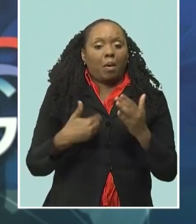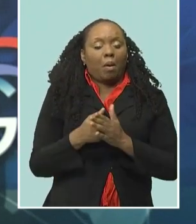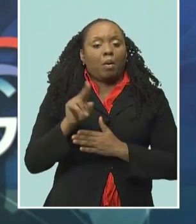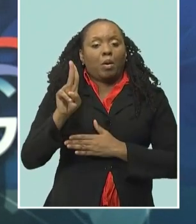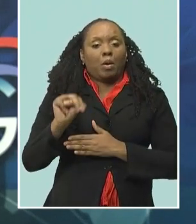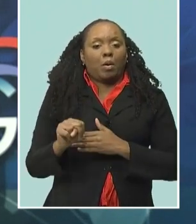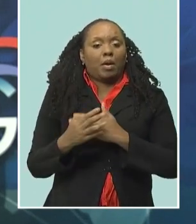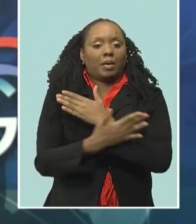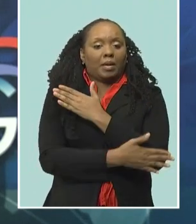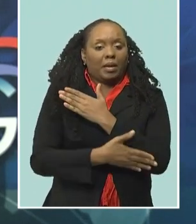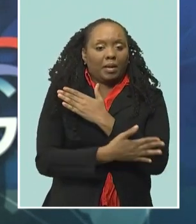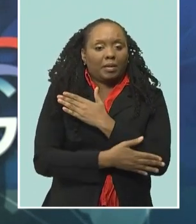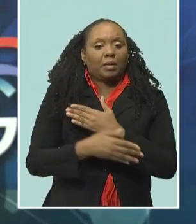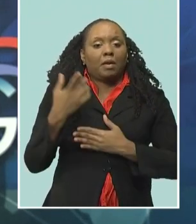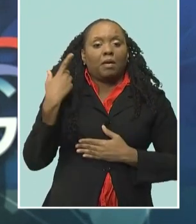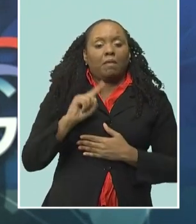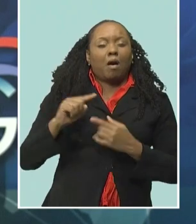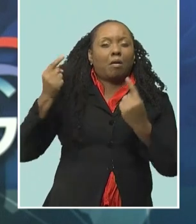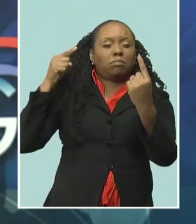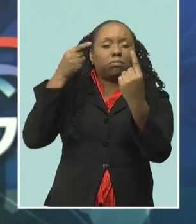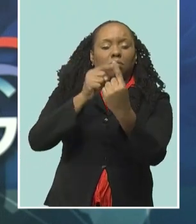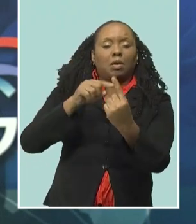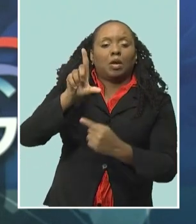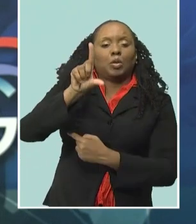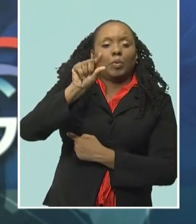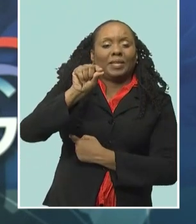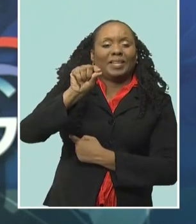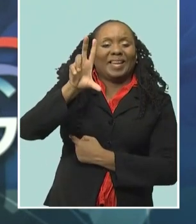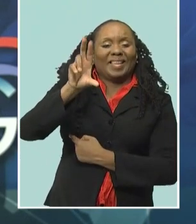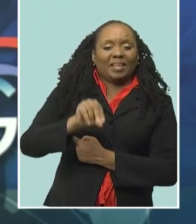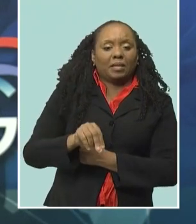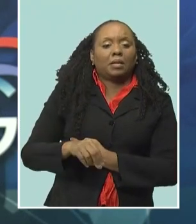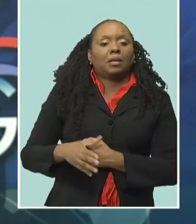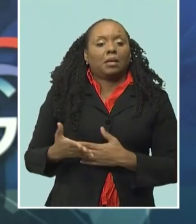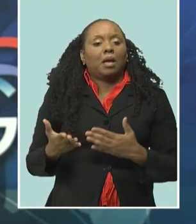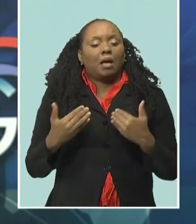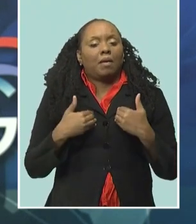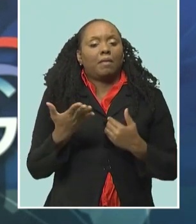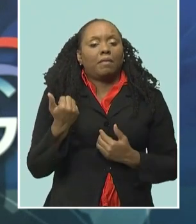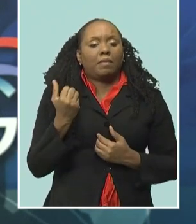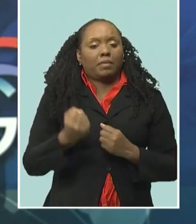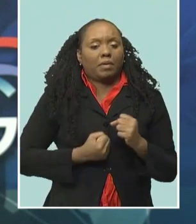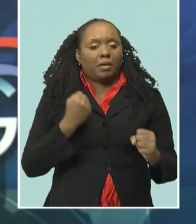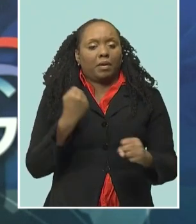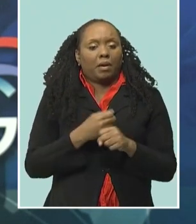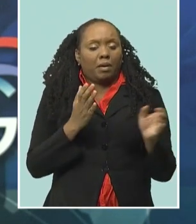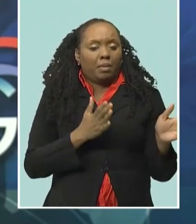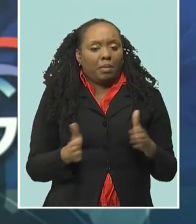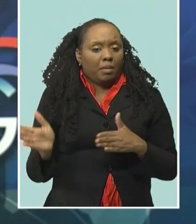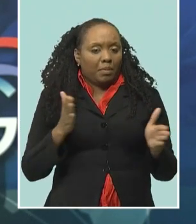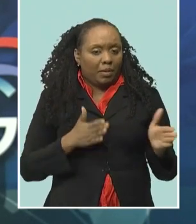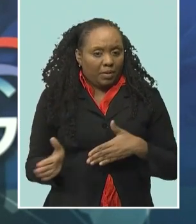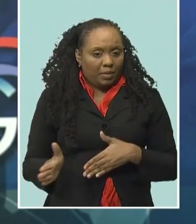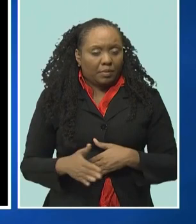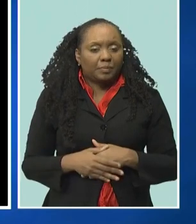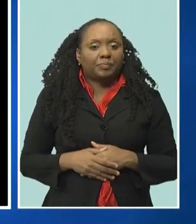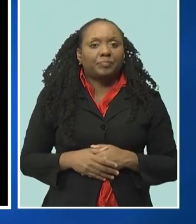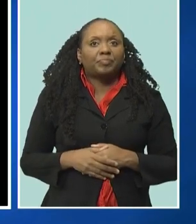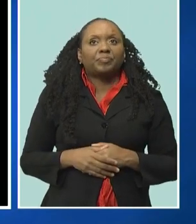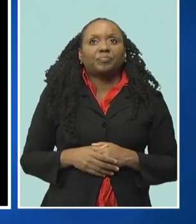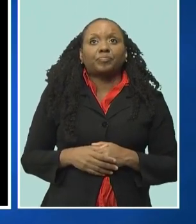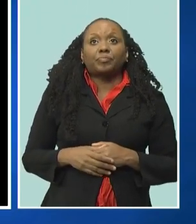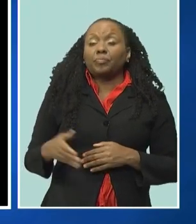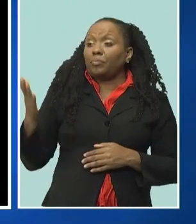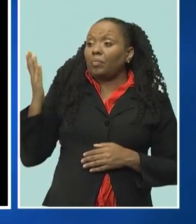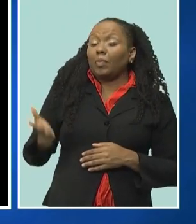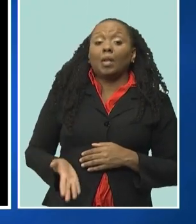part of the 2030 Agenda for Sustainable Development, which set out a 15-year plan to achieve the goals. If we are to